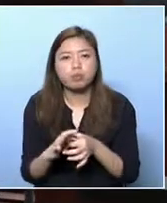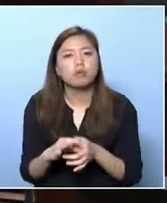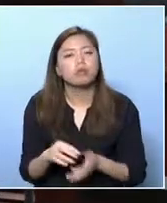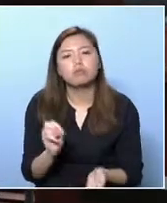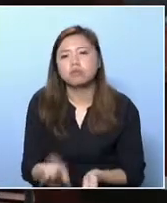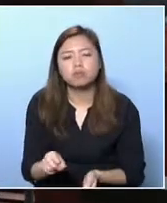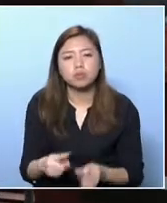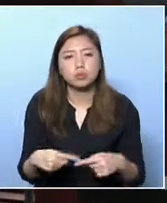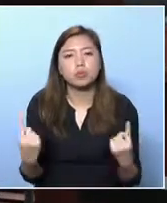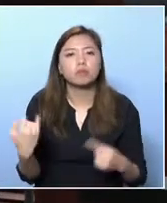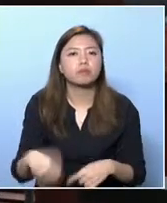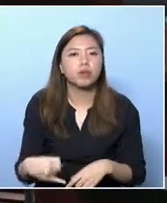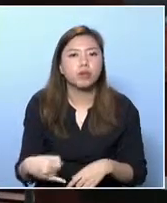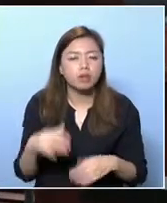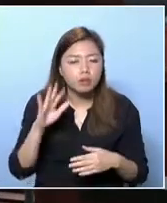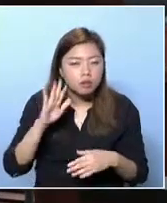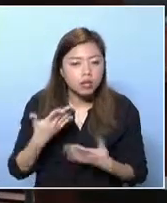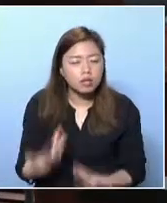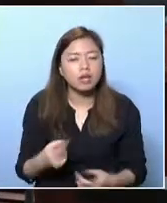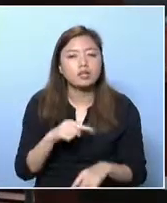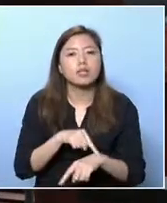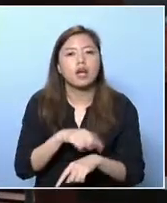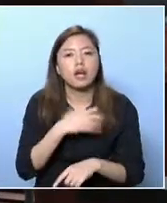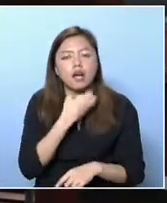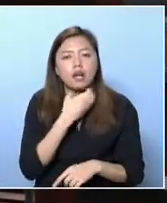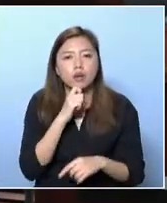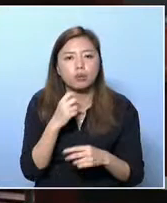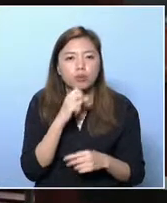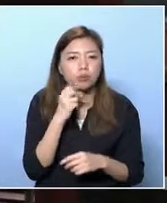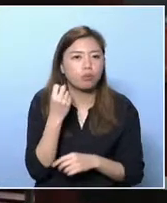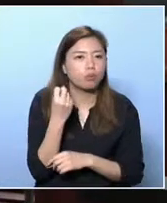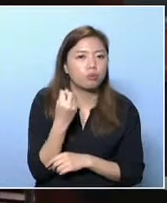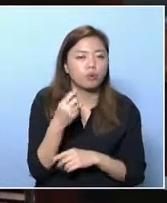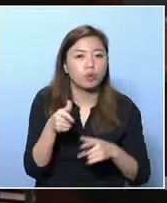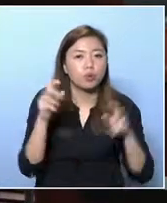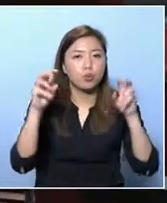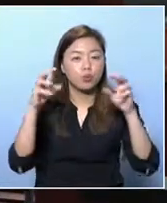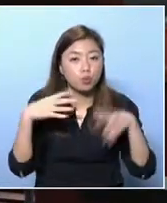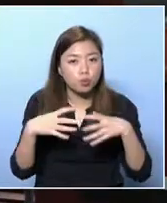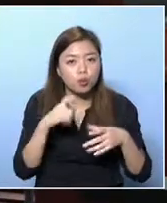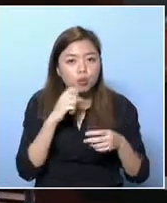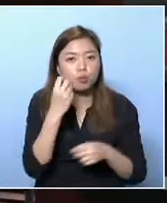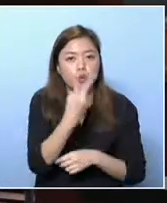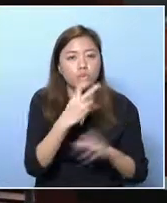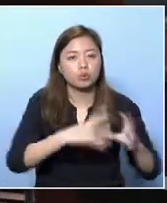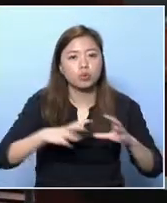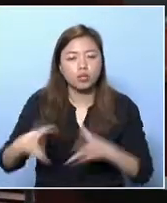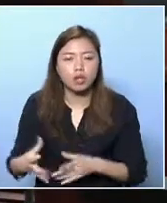since we are not having a political accountability system here. Two deputations,